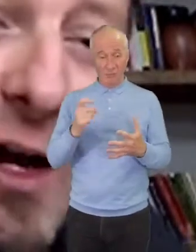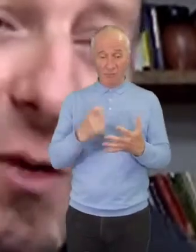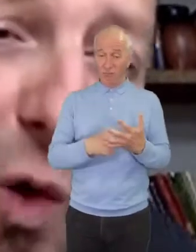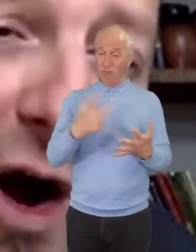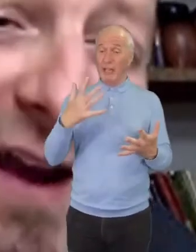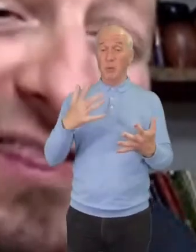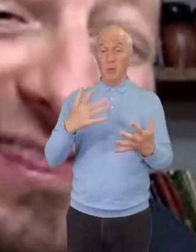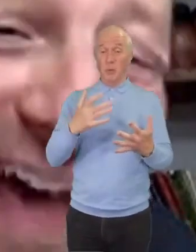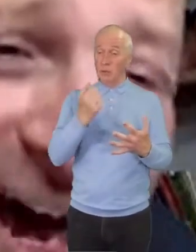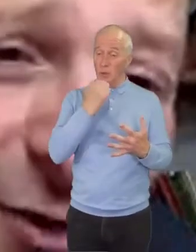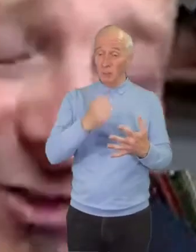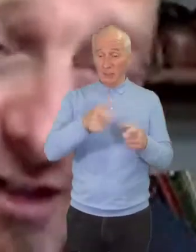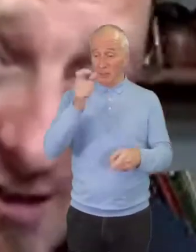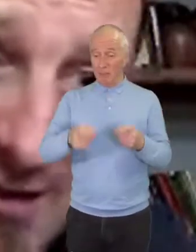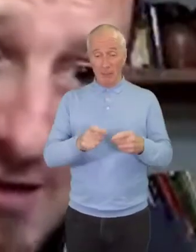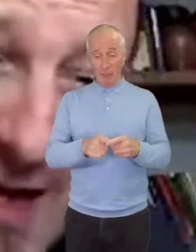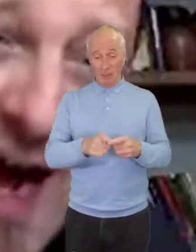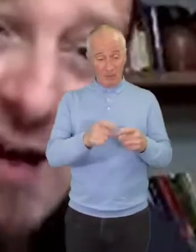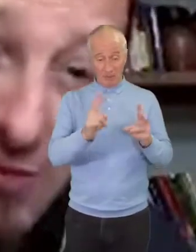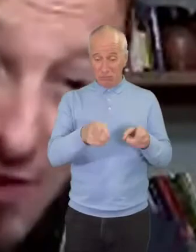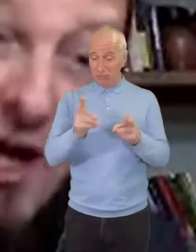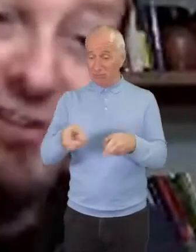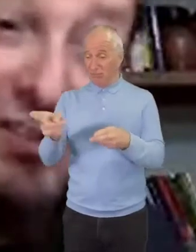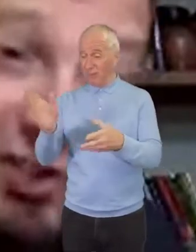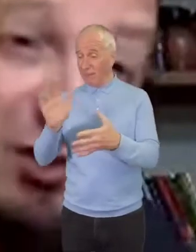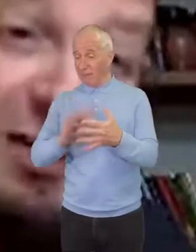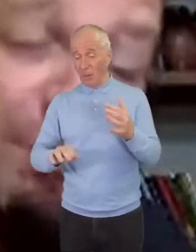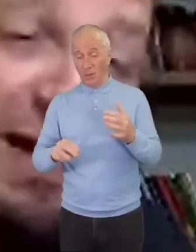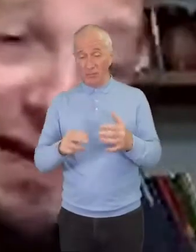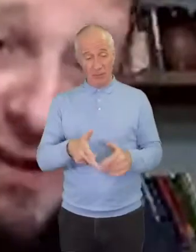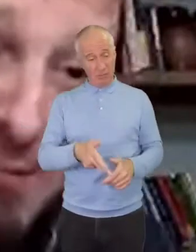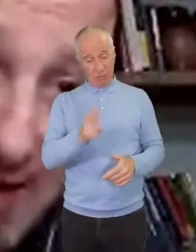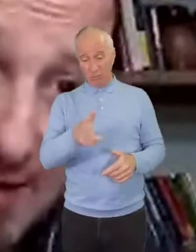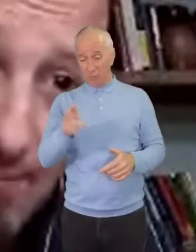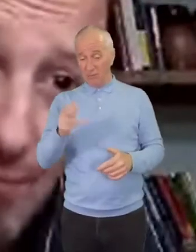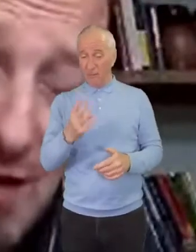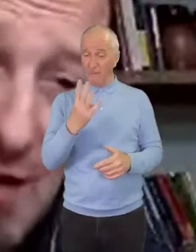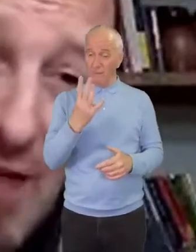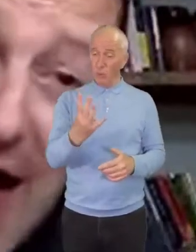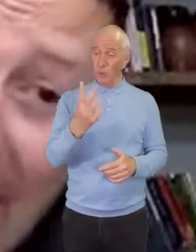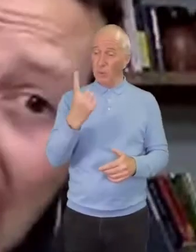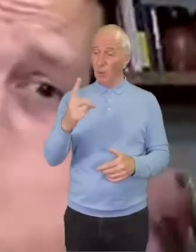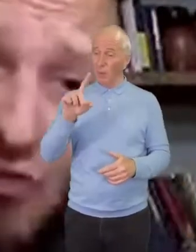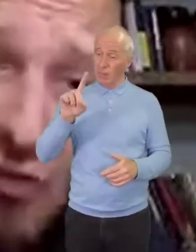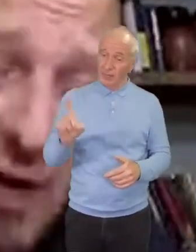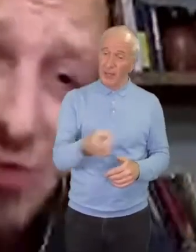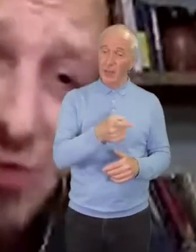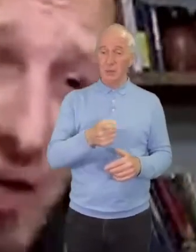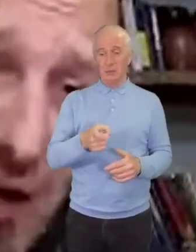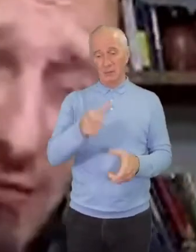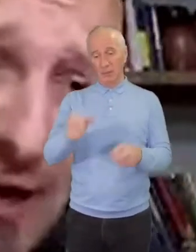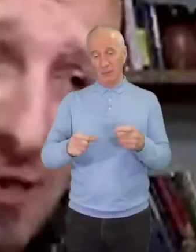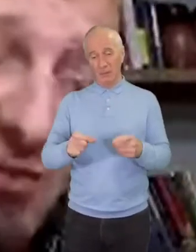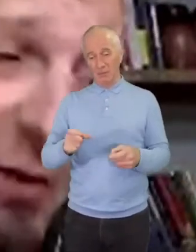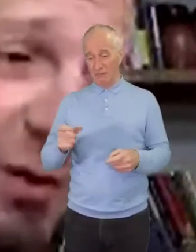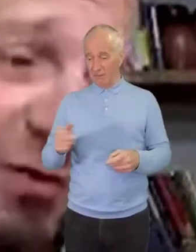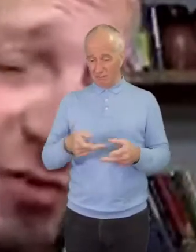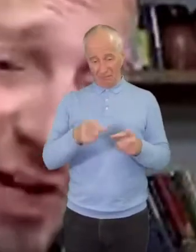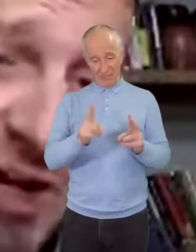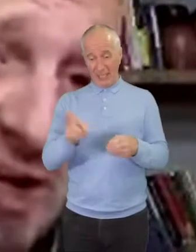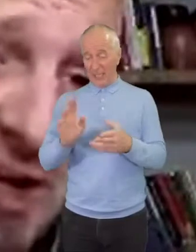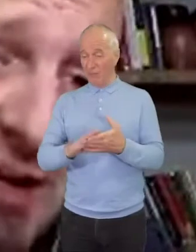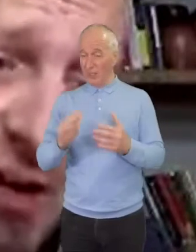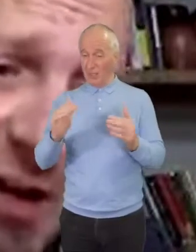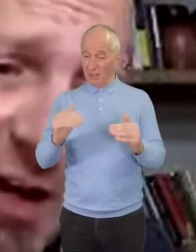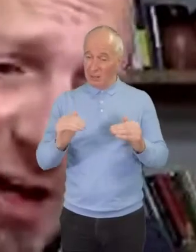41,000 lives lost during the pandemic, the highest rates of gun violence that